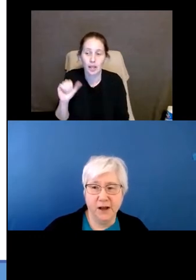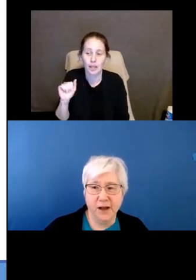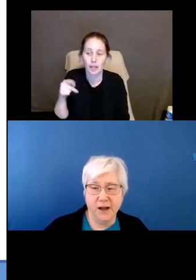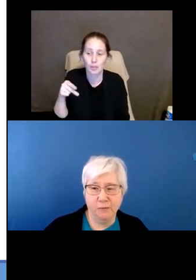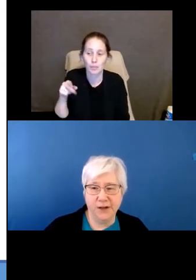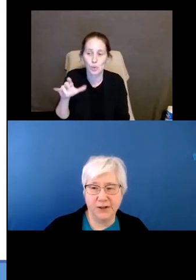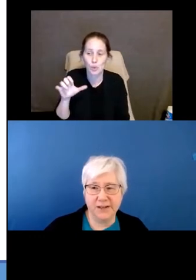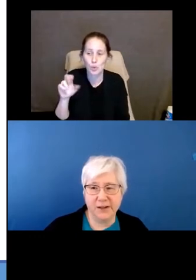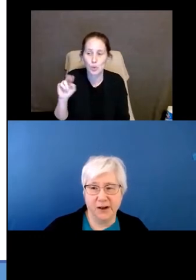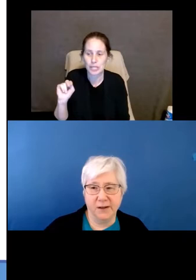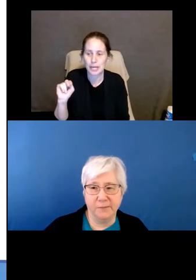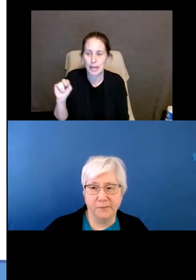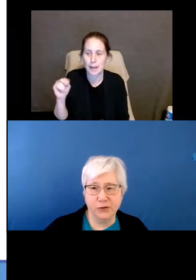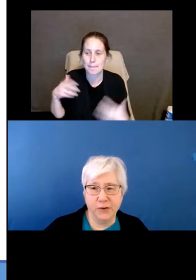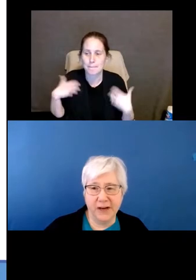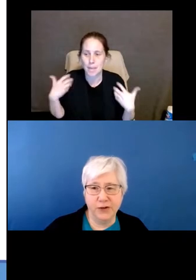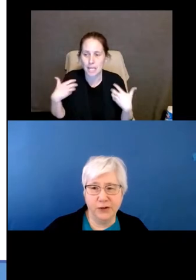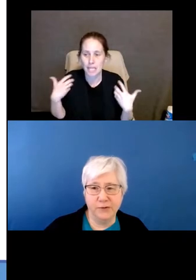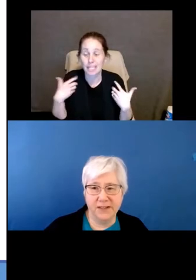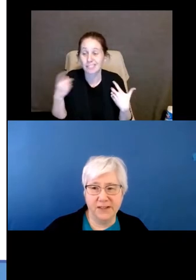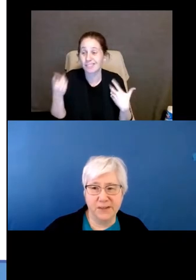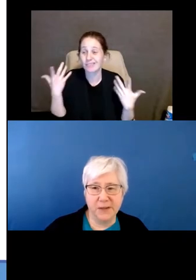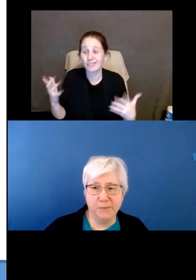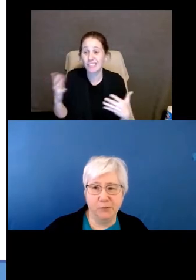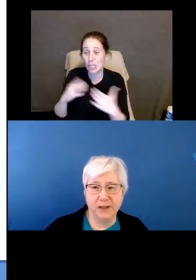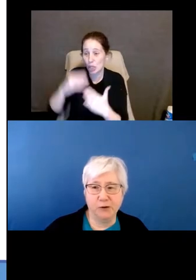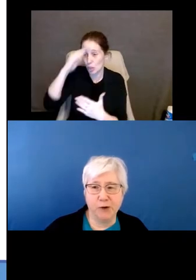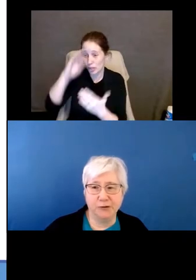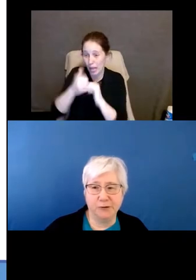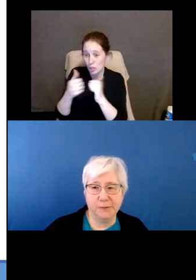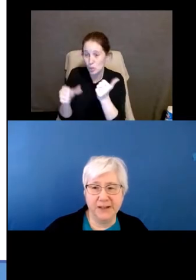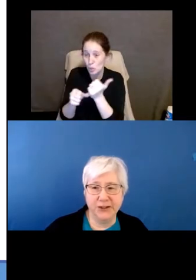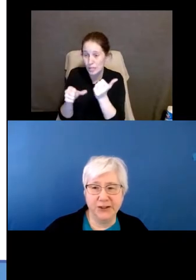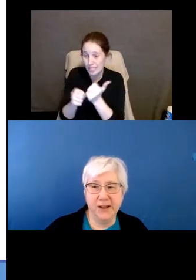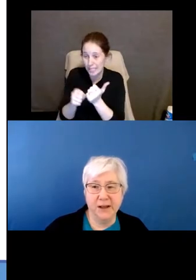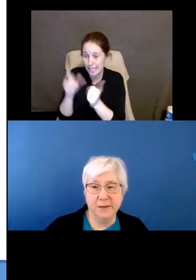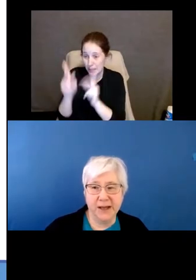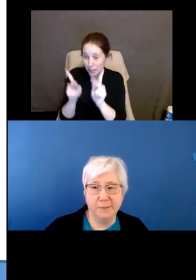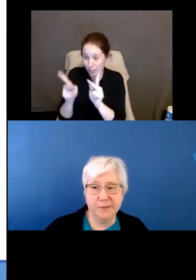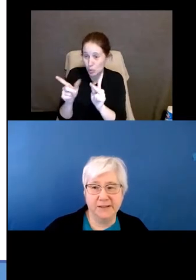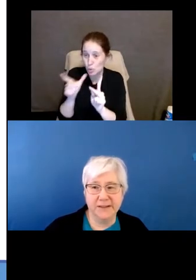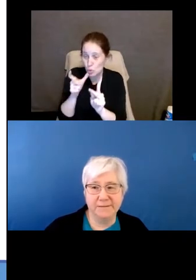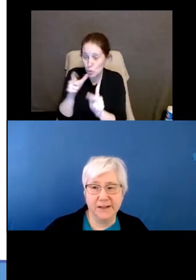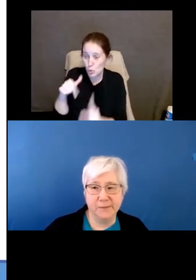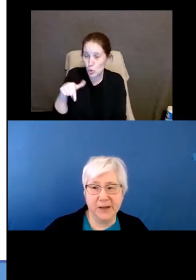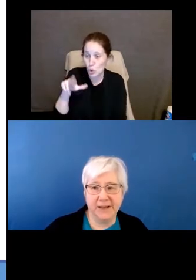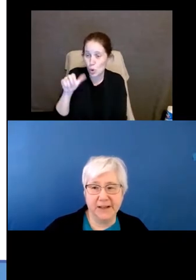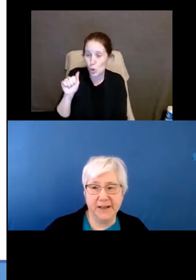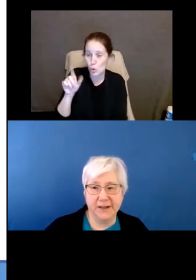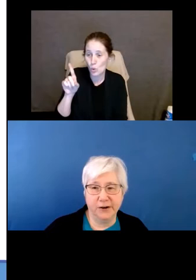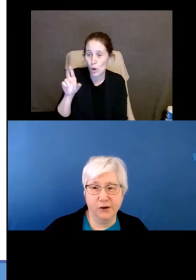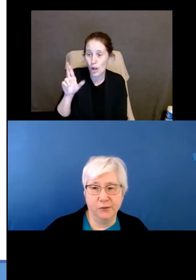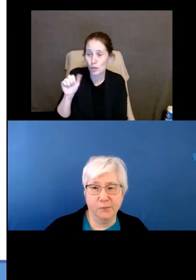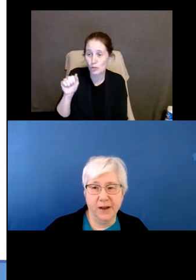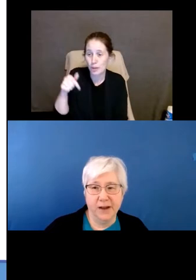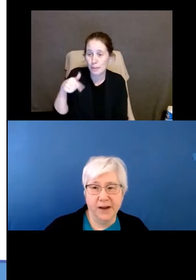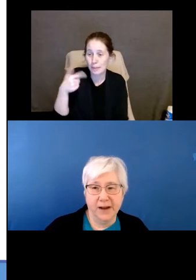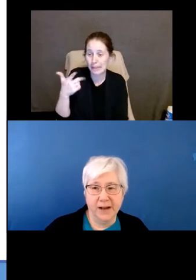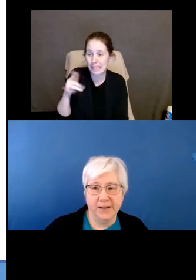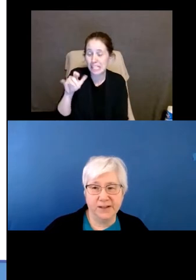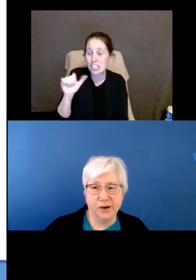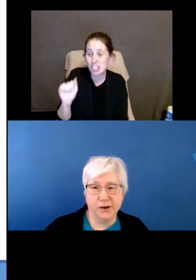which has been trained to assist people with quadriplegia be able to live independently in their home.